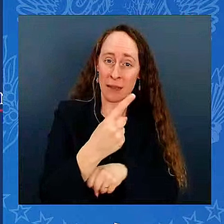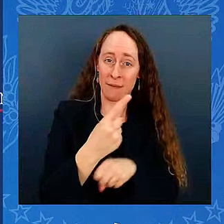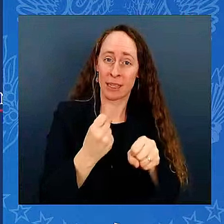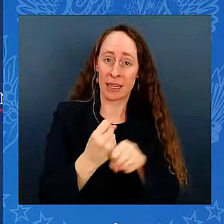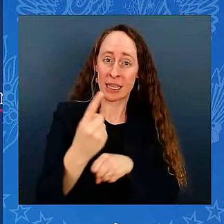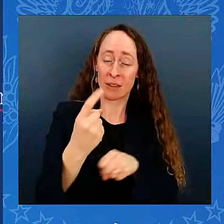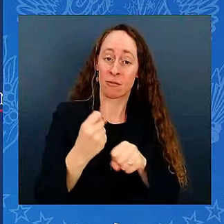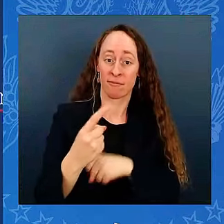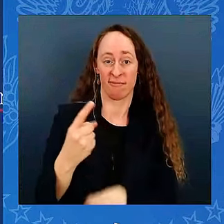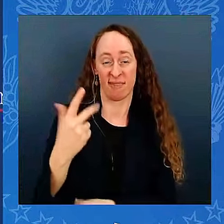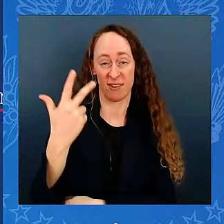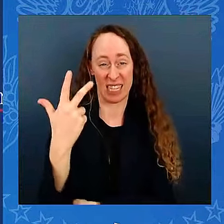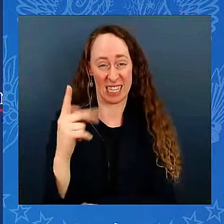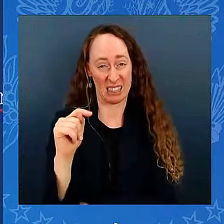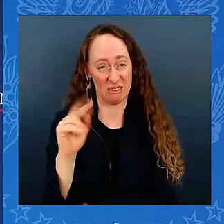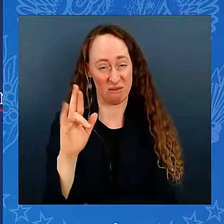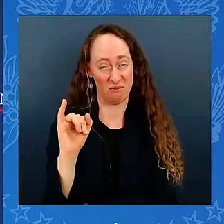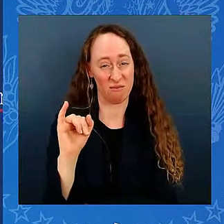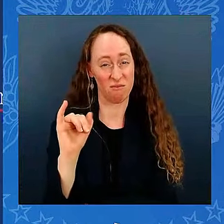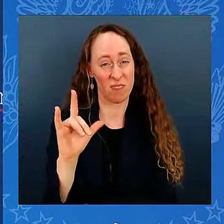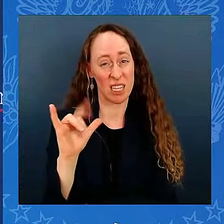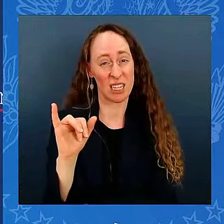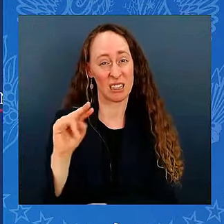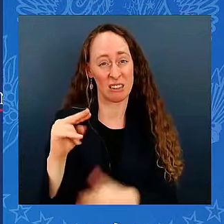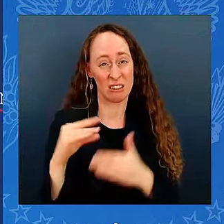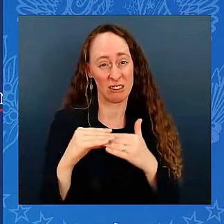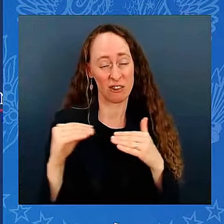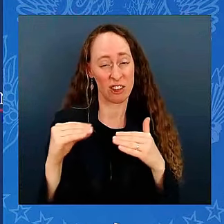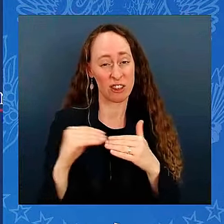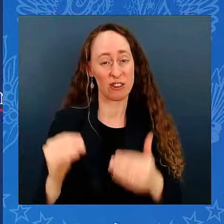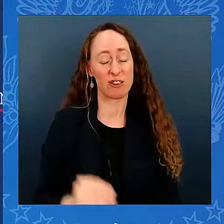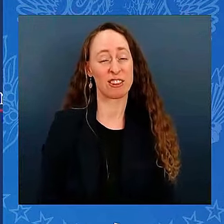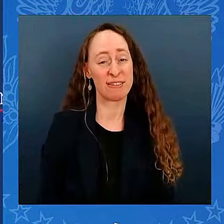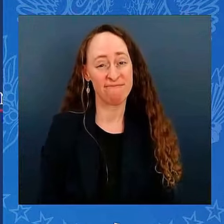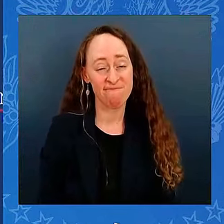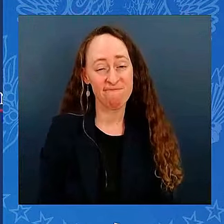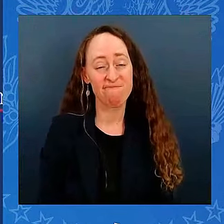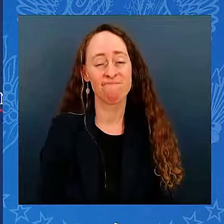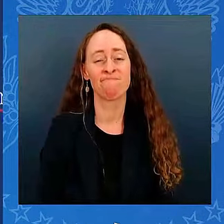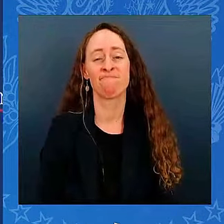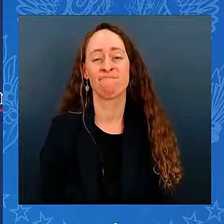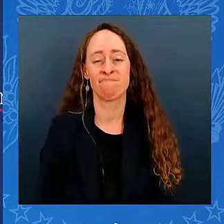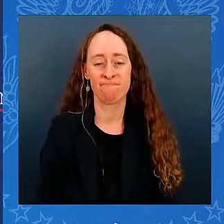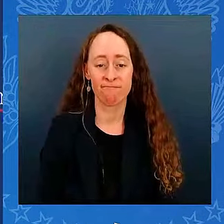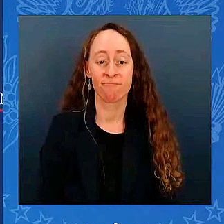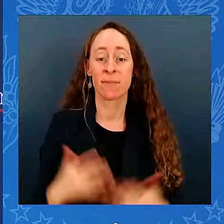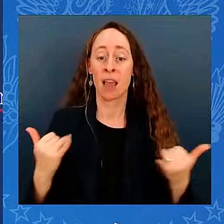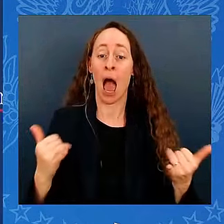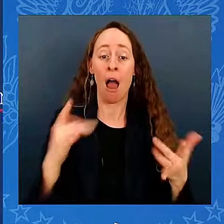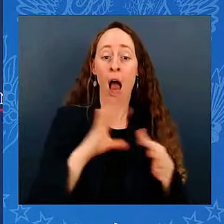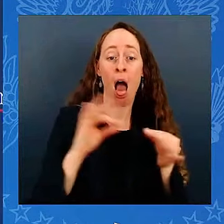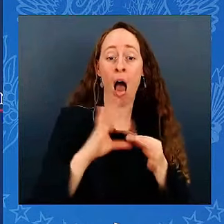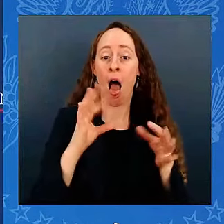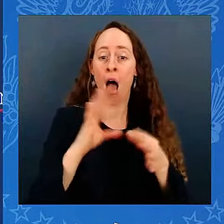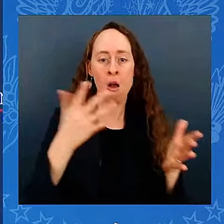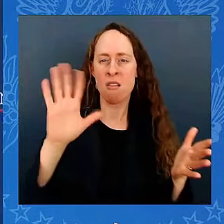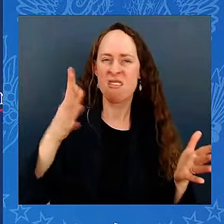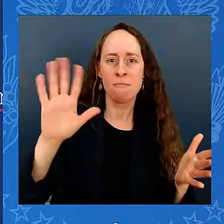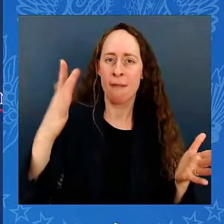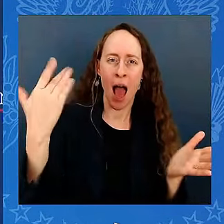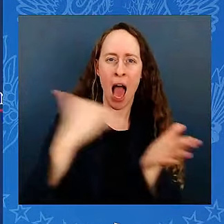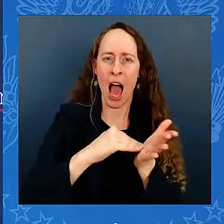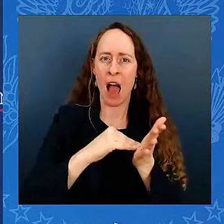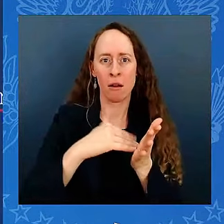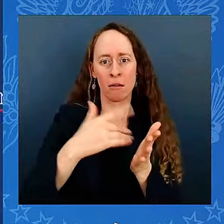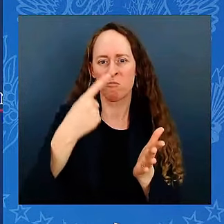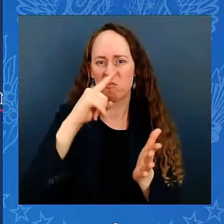And now, he not only would give another $5 trillion tax cut for the very wealthy and the biggest corporations, he wants a new sales tax